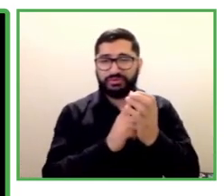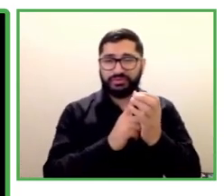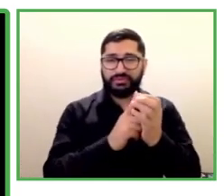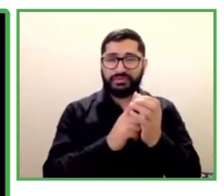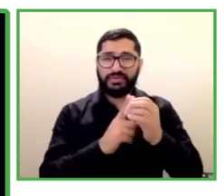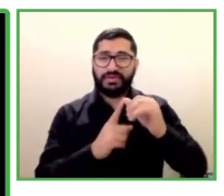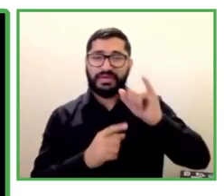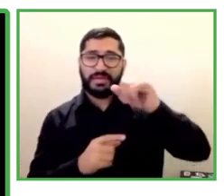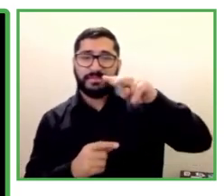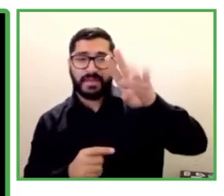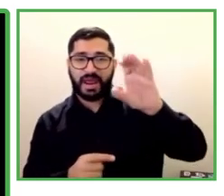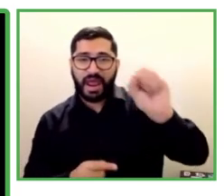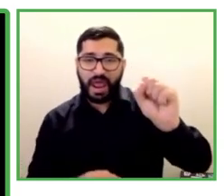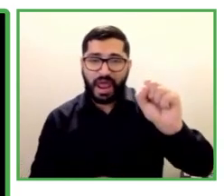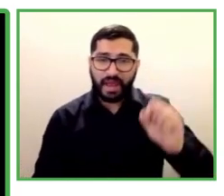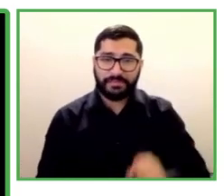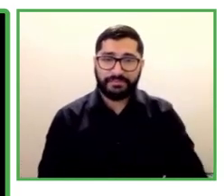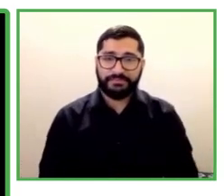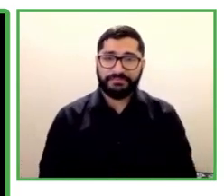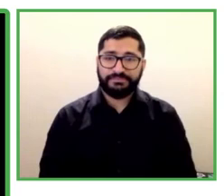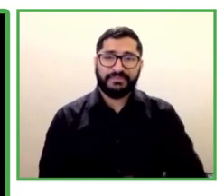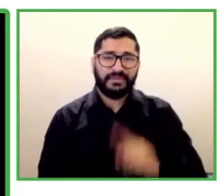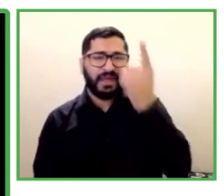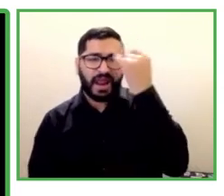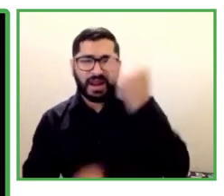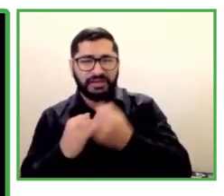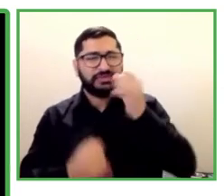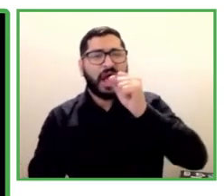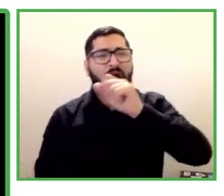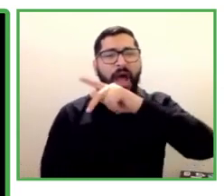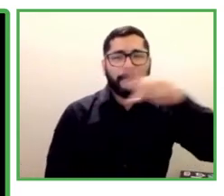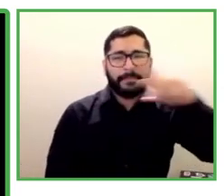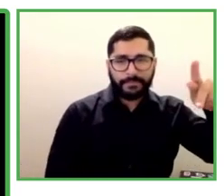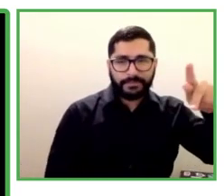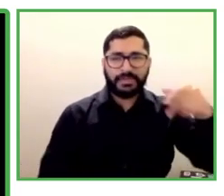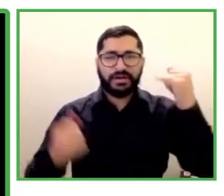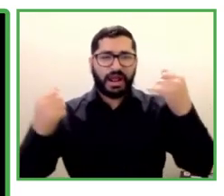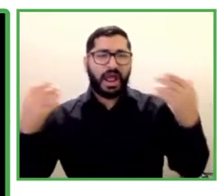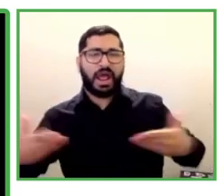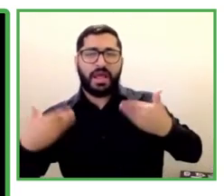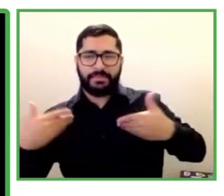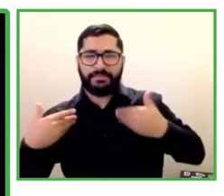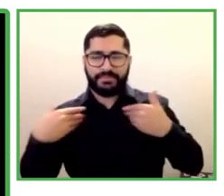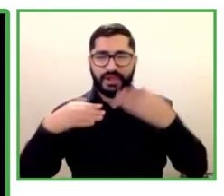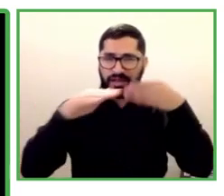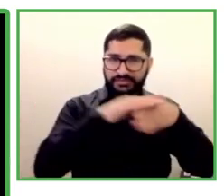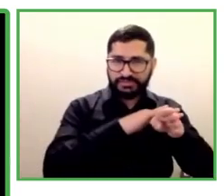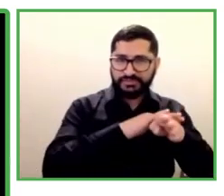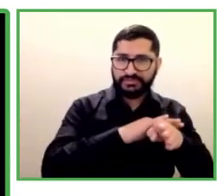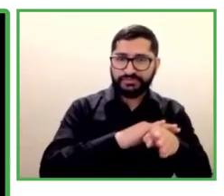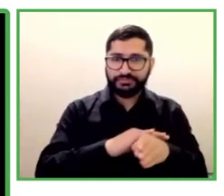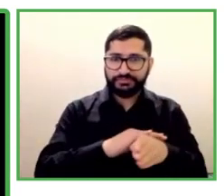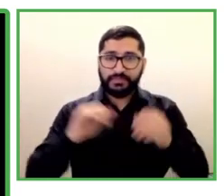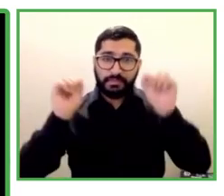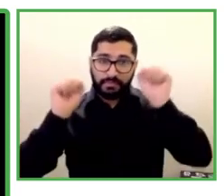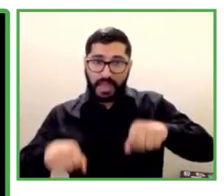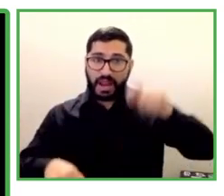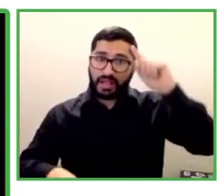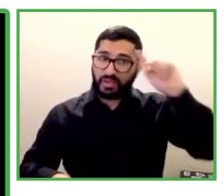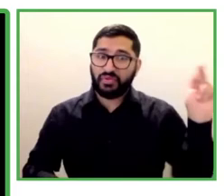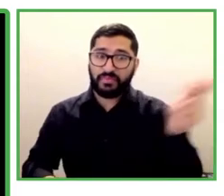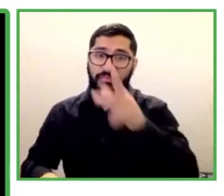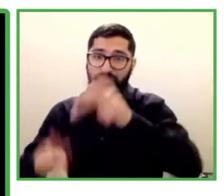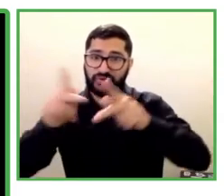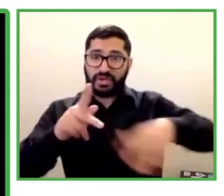app Venká on the screen of a rotating cell phone. Blind person with headphones smiles and claps his hands. Birded man laughing. Young lady with Down